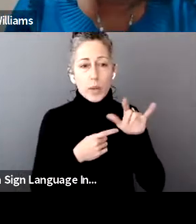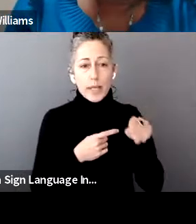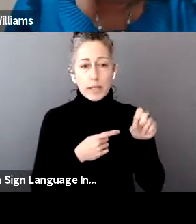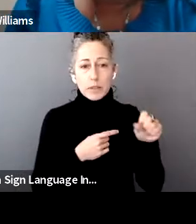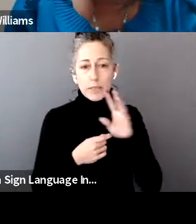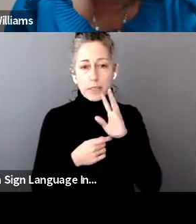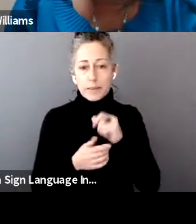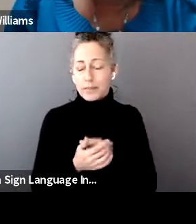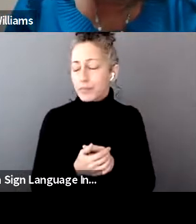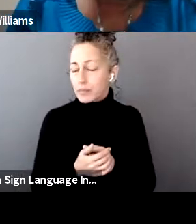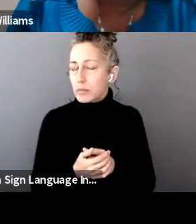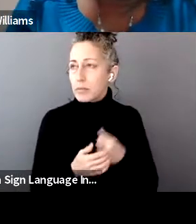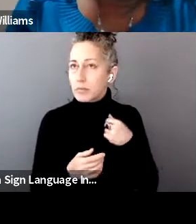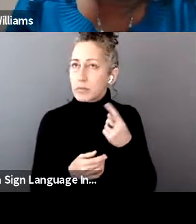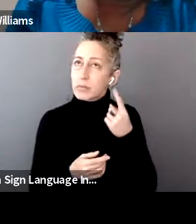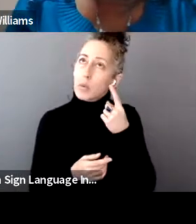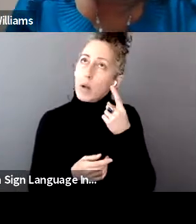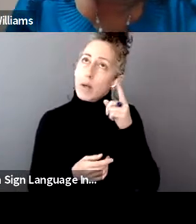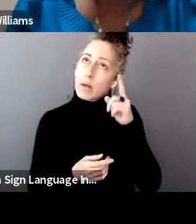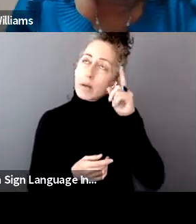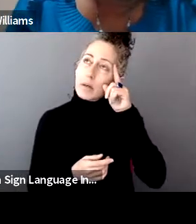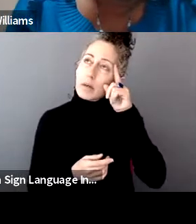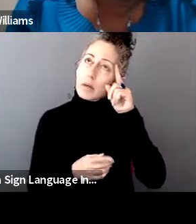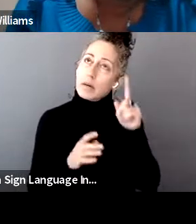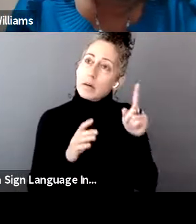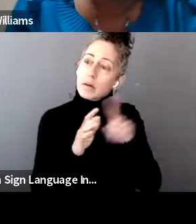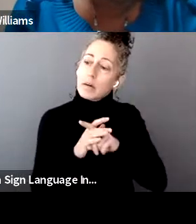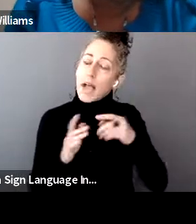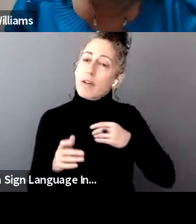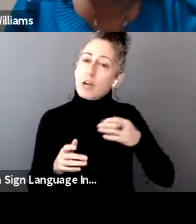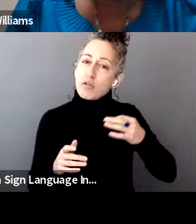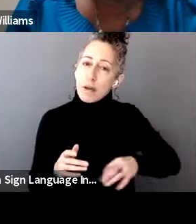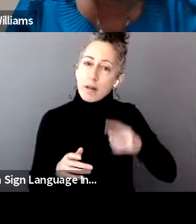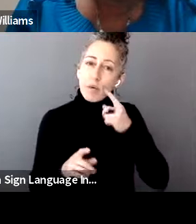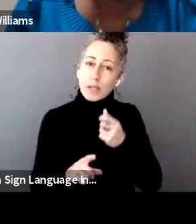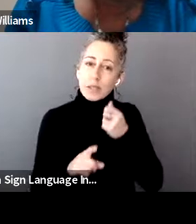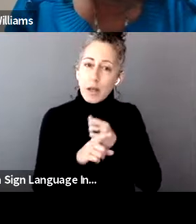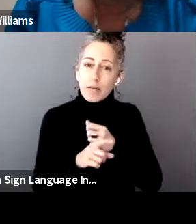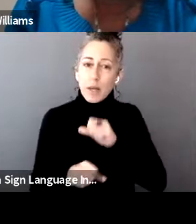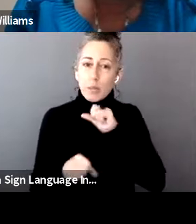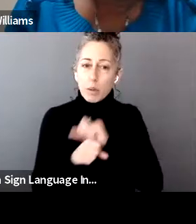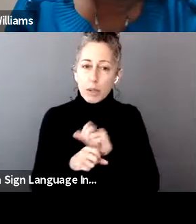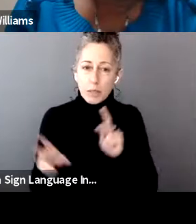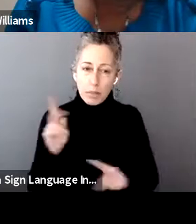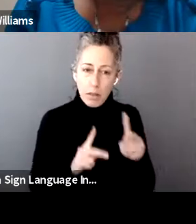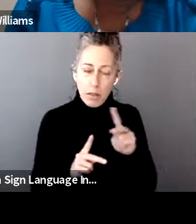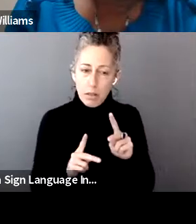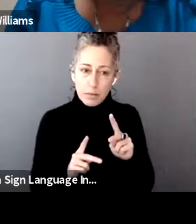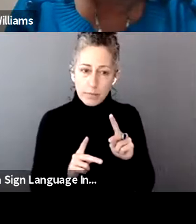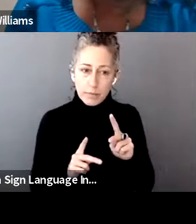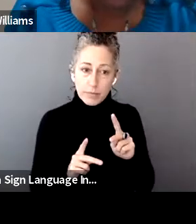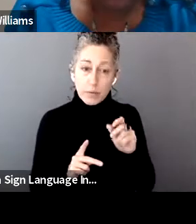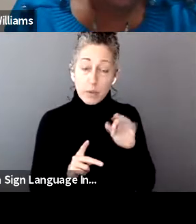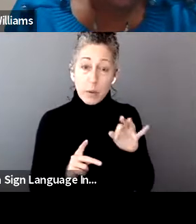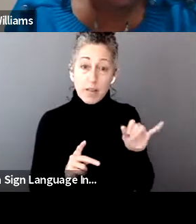Um, off the top of my head, there is a credit for self-employed people. Um, if, if this was